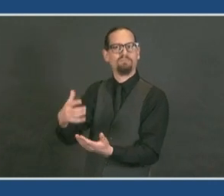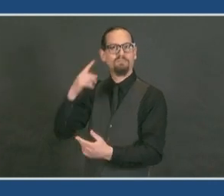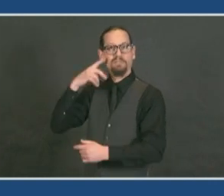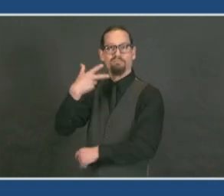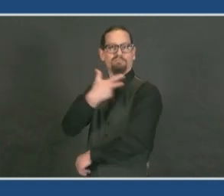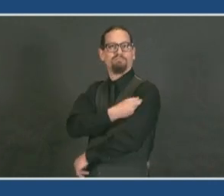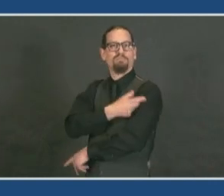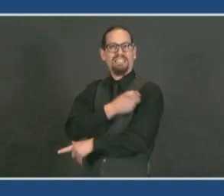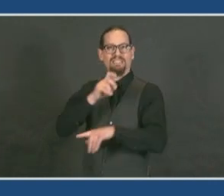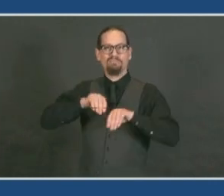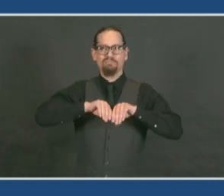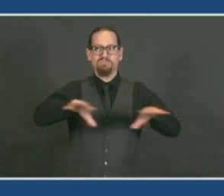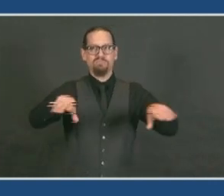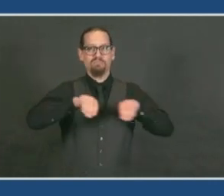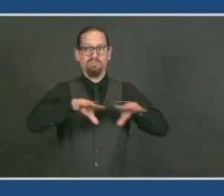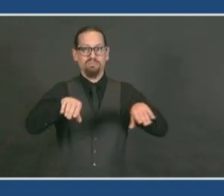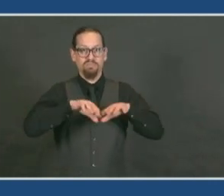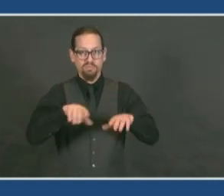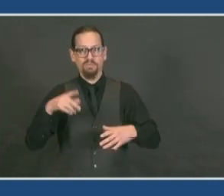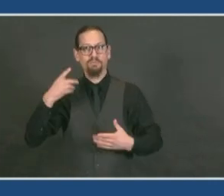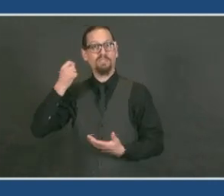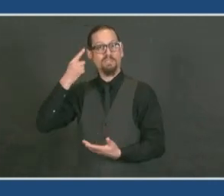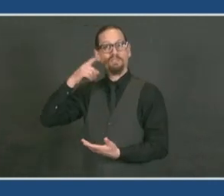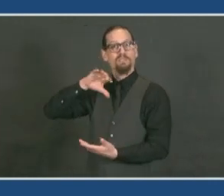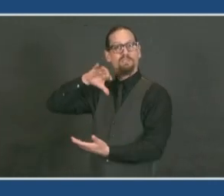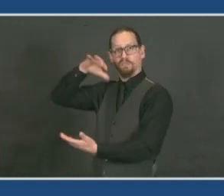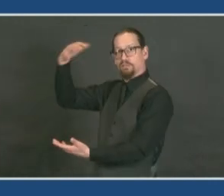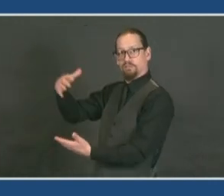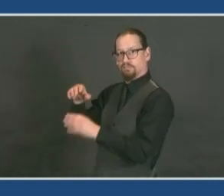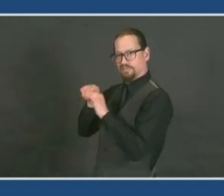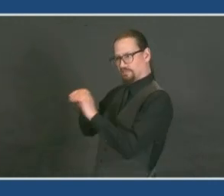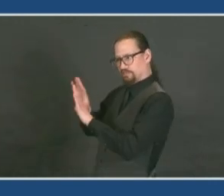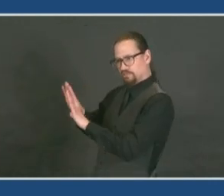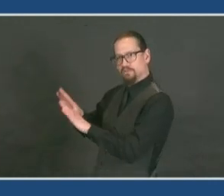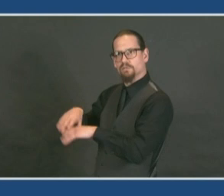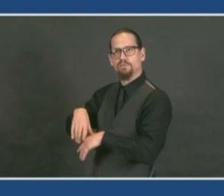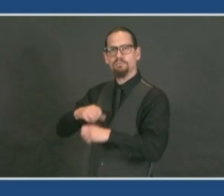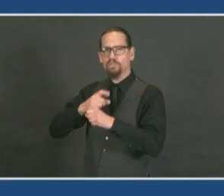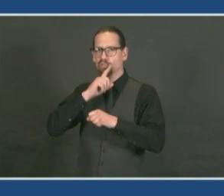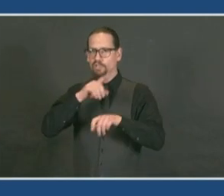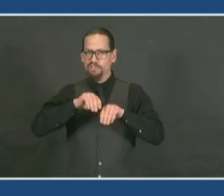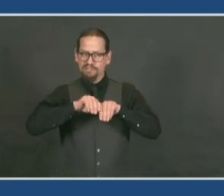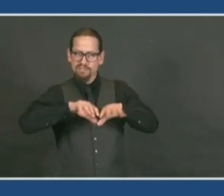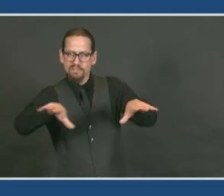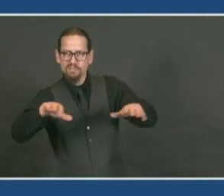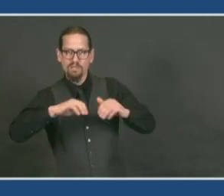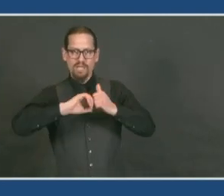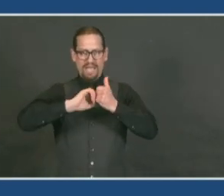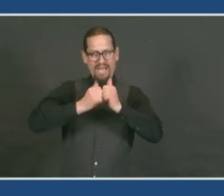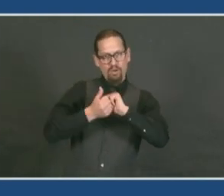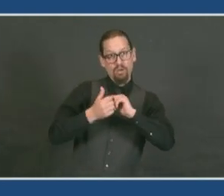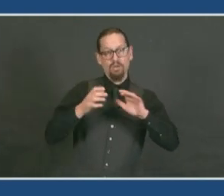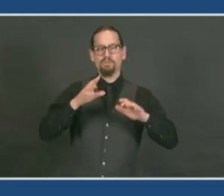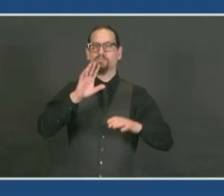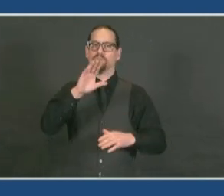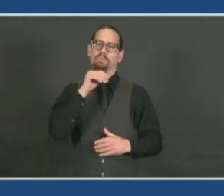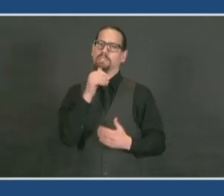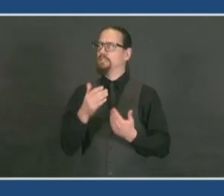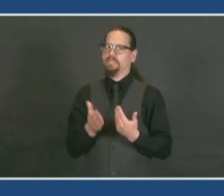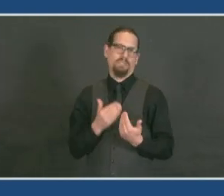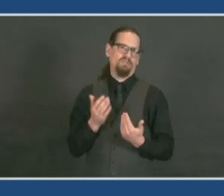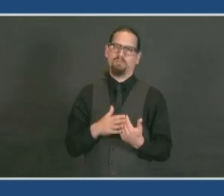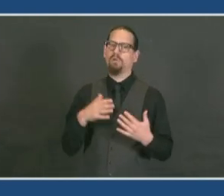storing, and administering vaccine is a very complex process. But the